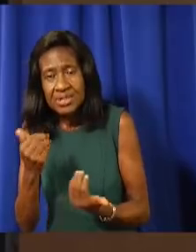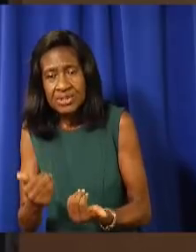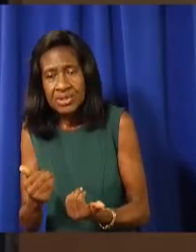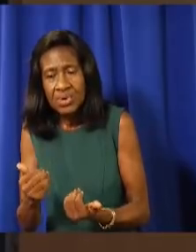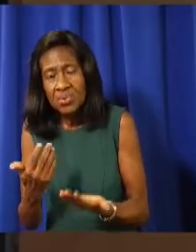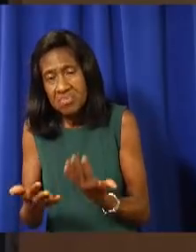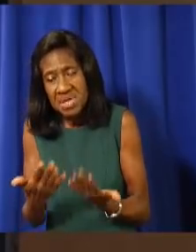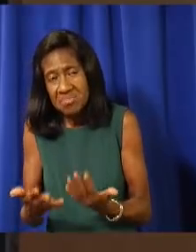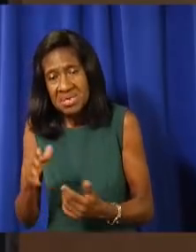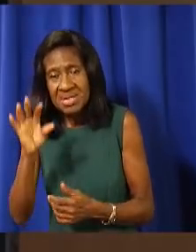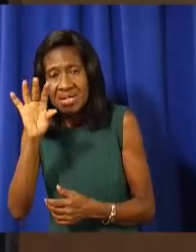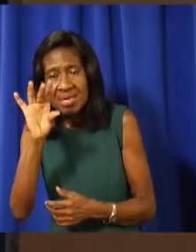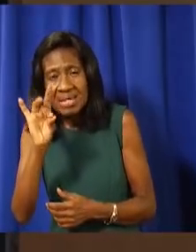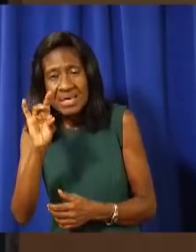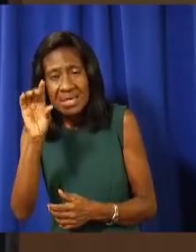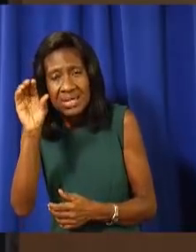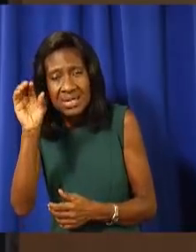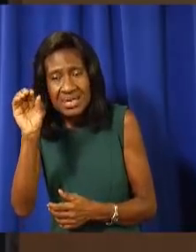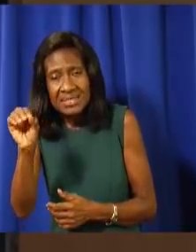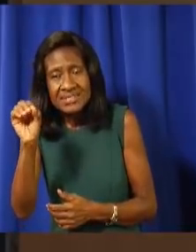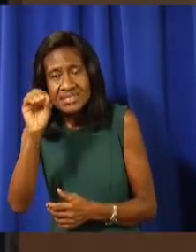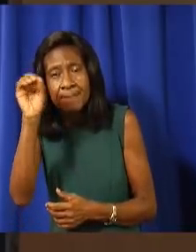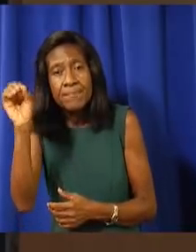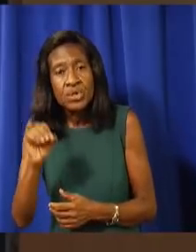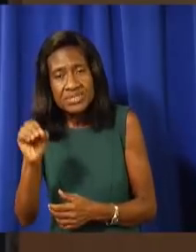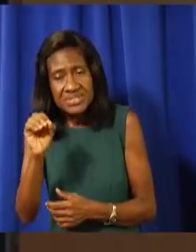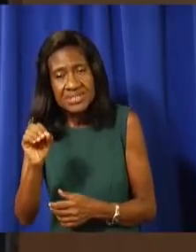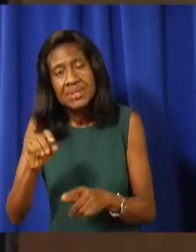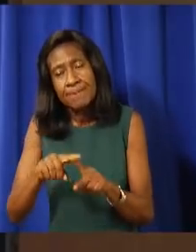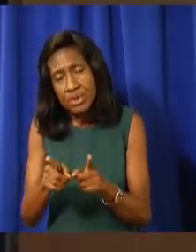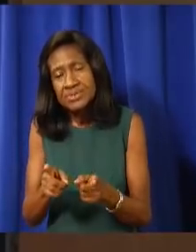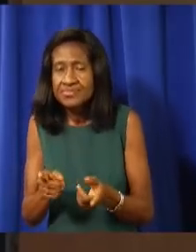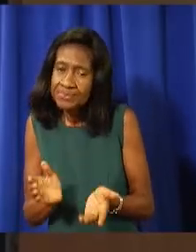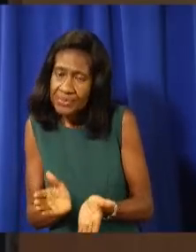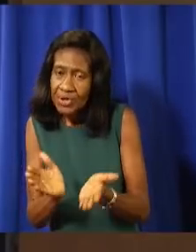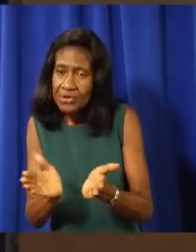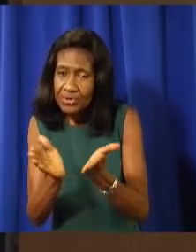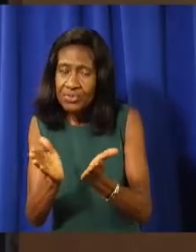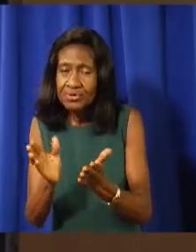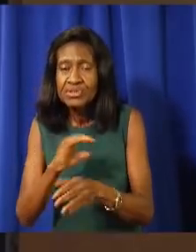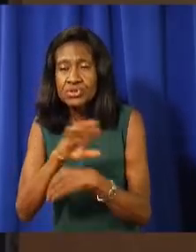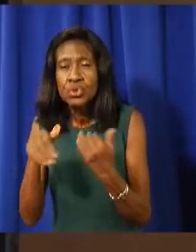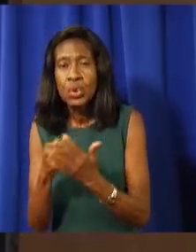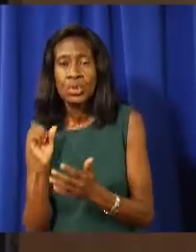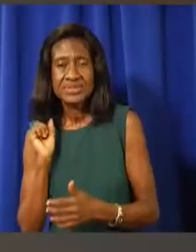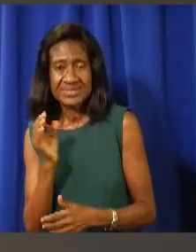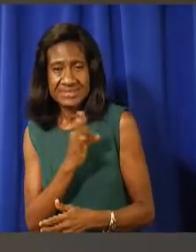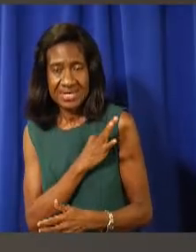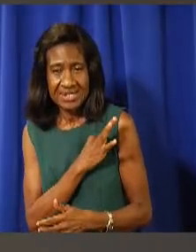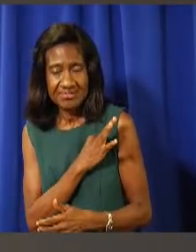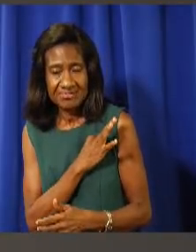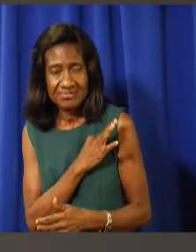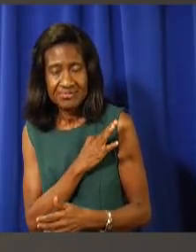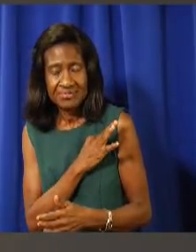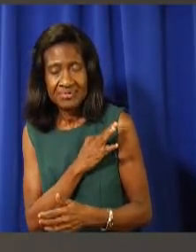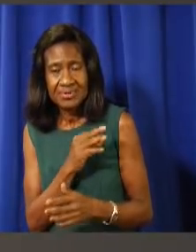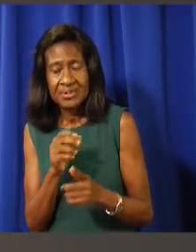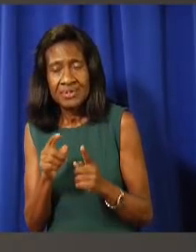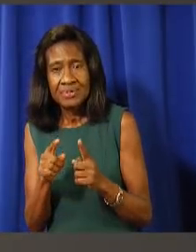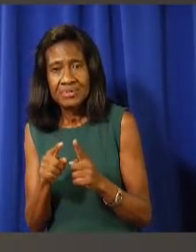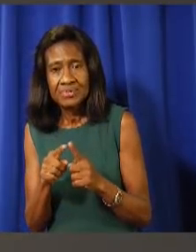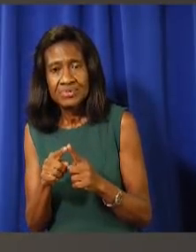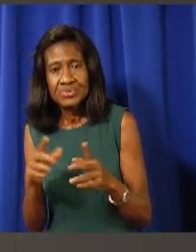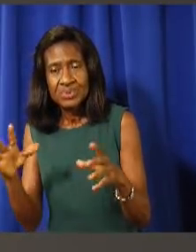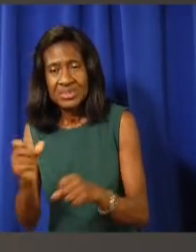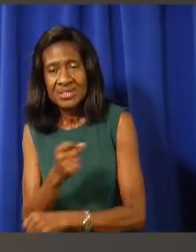80%. I can confirm that for you, but definitely we are encouraging our staff to get vaccinated. Thank you. Actually, the follow-up question to